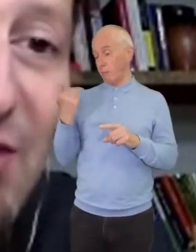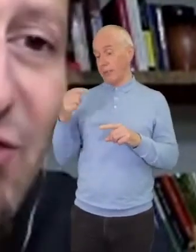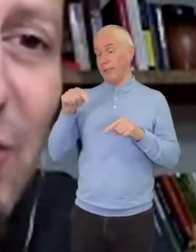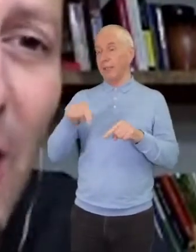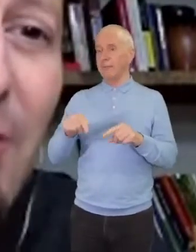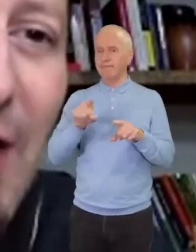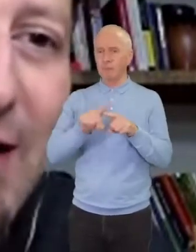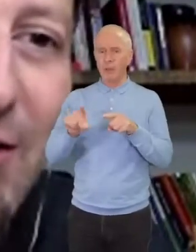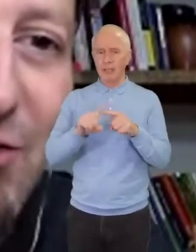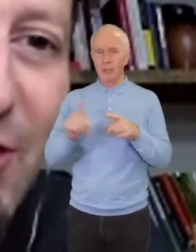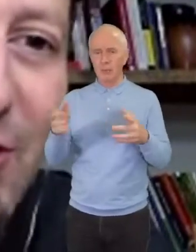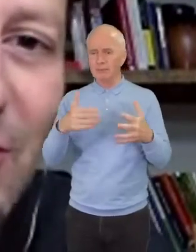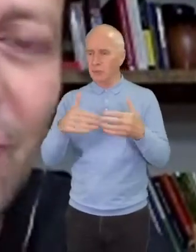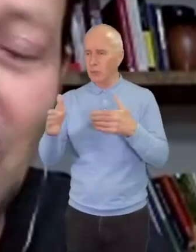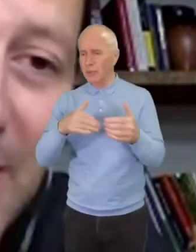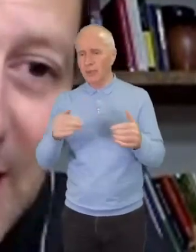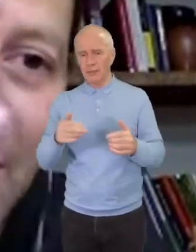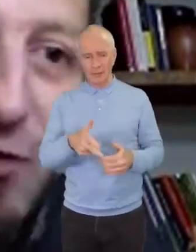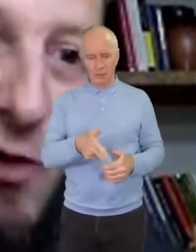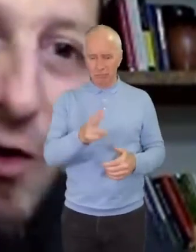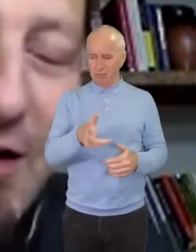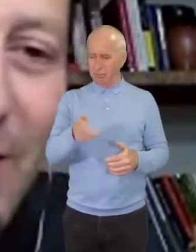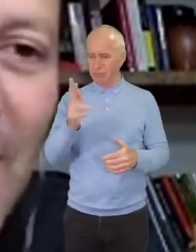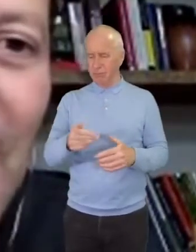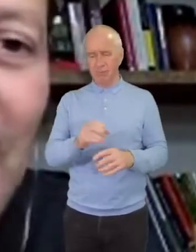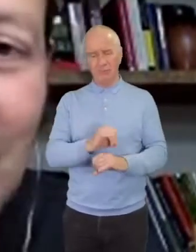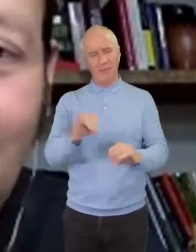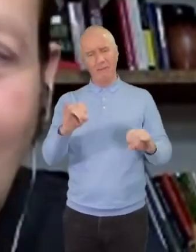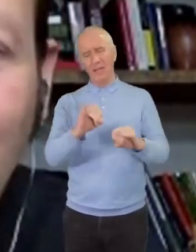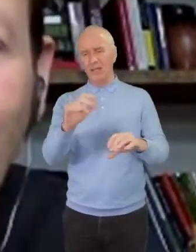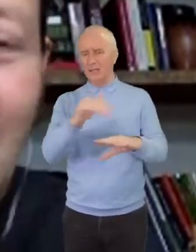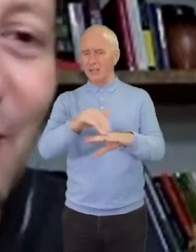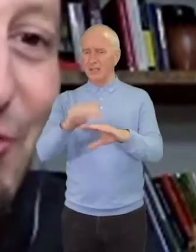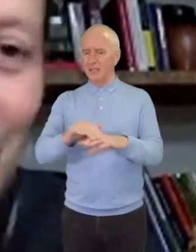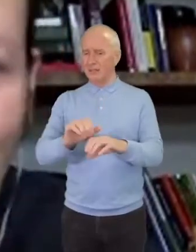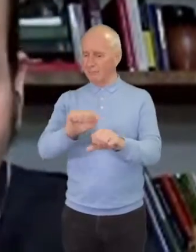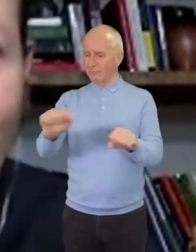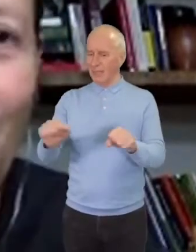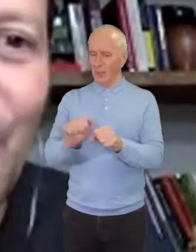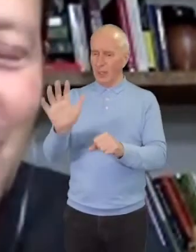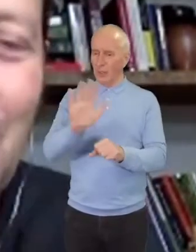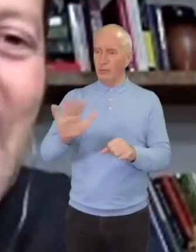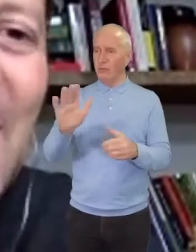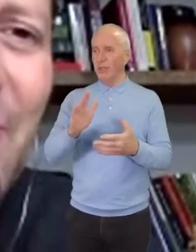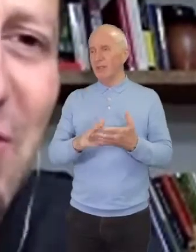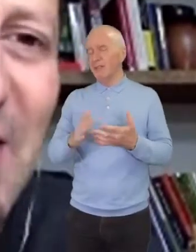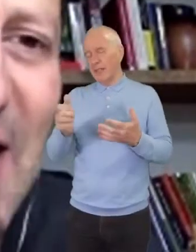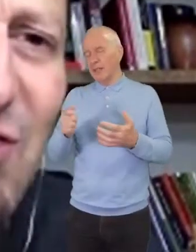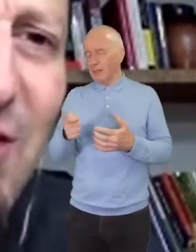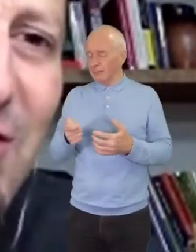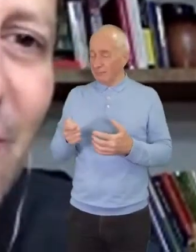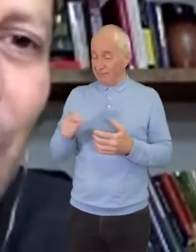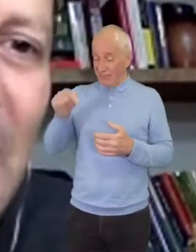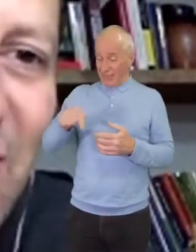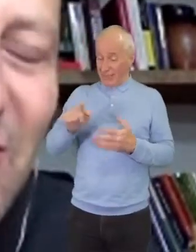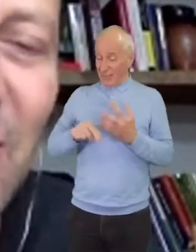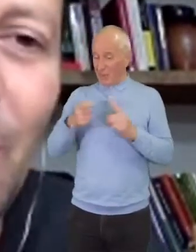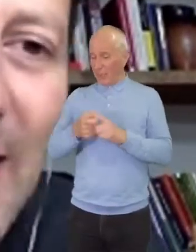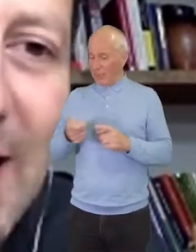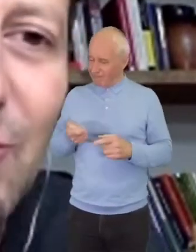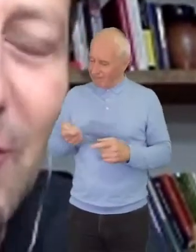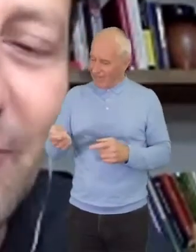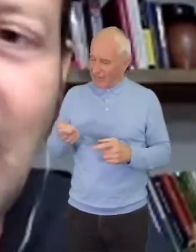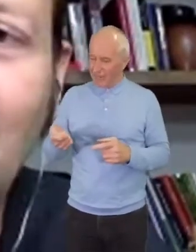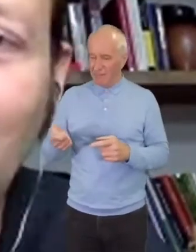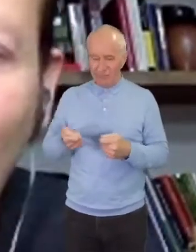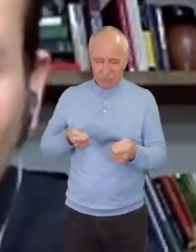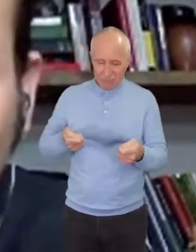to address gun violence in our country. Many of you all have a lot of knife violence or you have other manifestations of racism